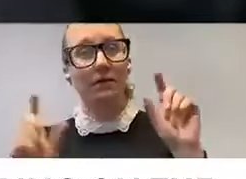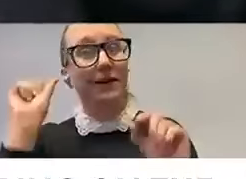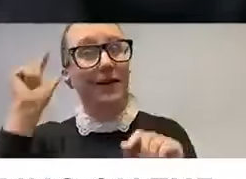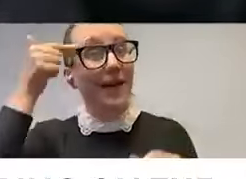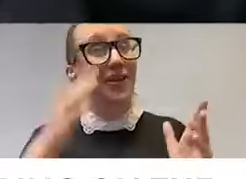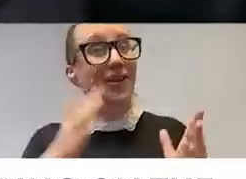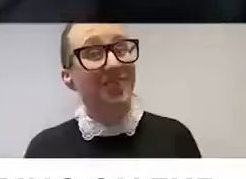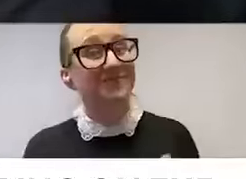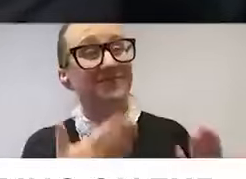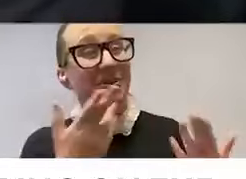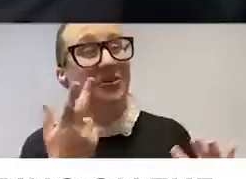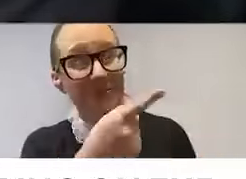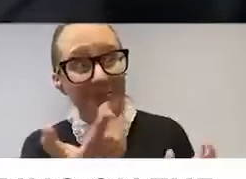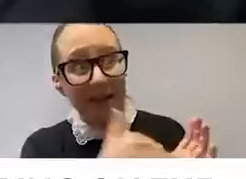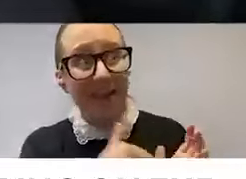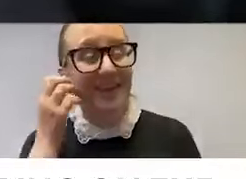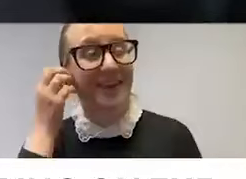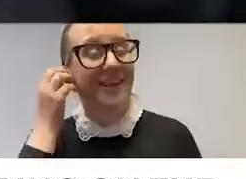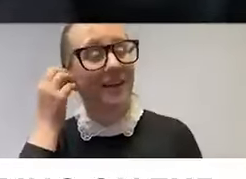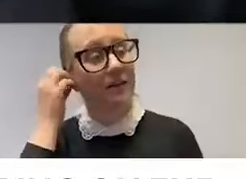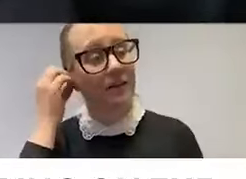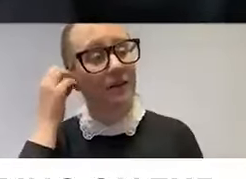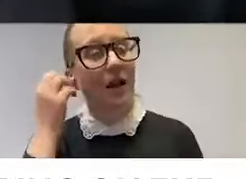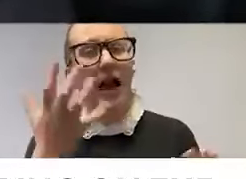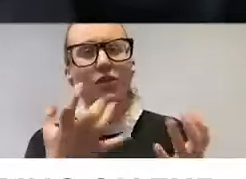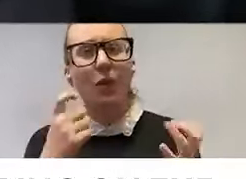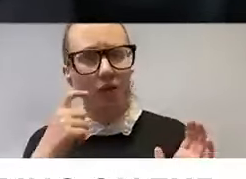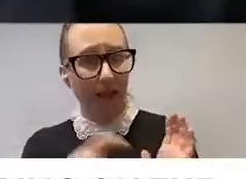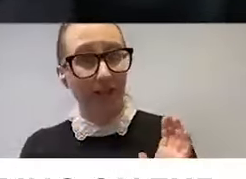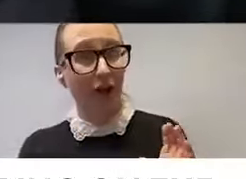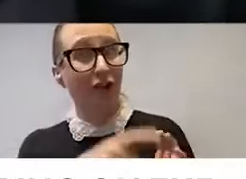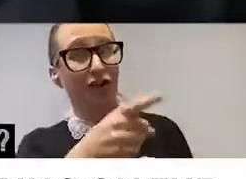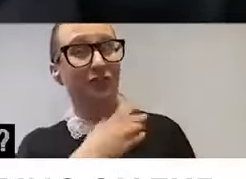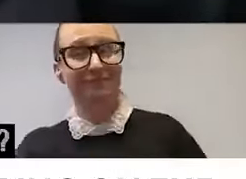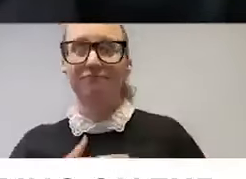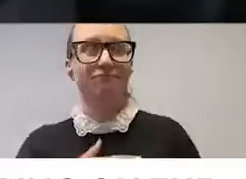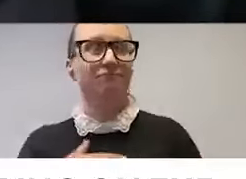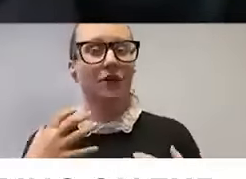Good to see you again. And I just want to acknowledge you, you enjoyed a very strong bipartisan vote.